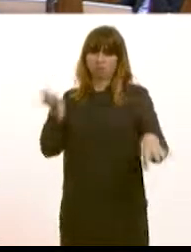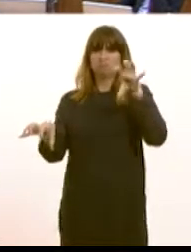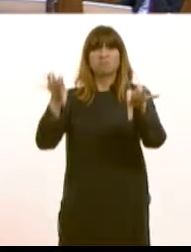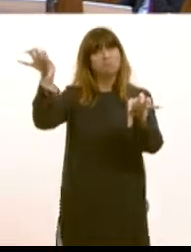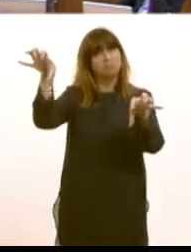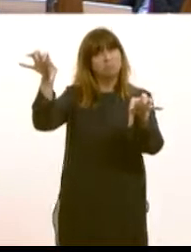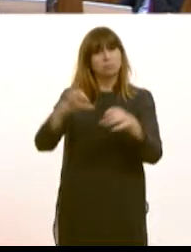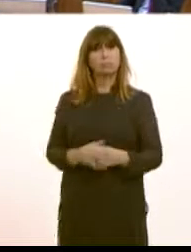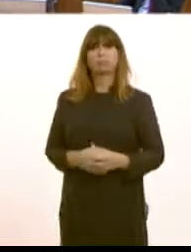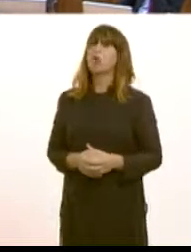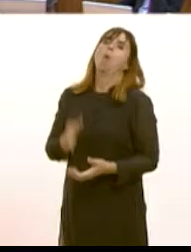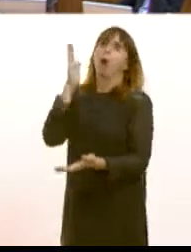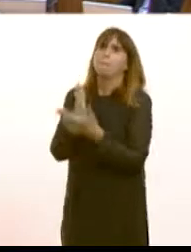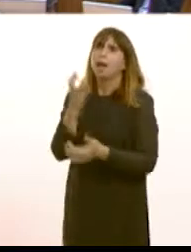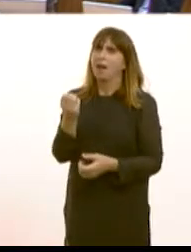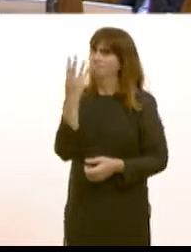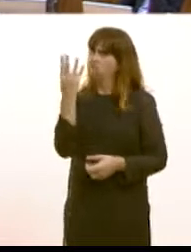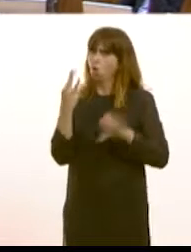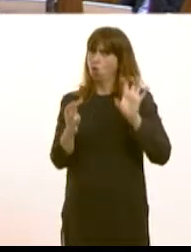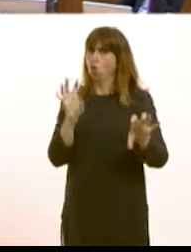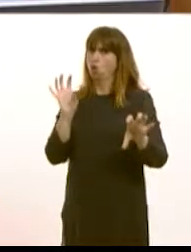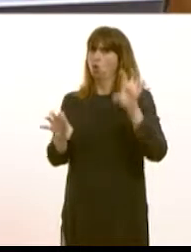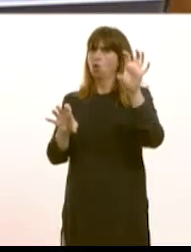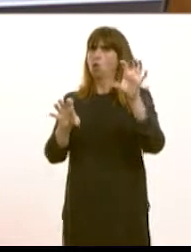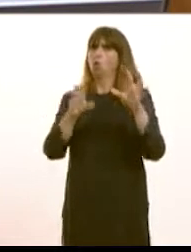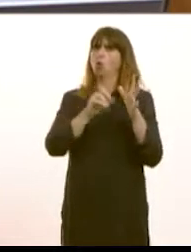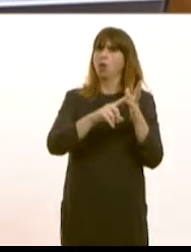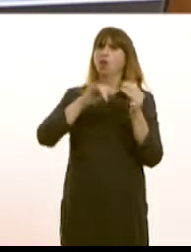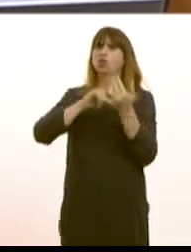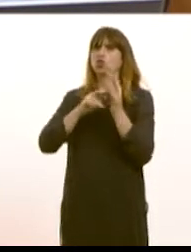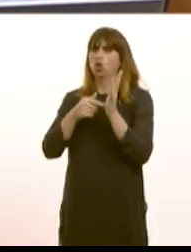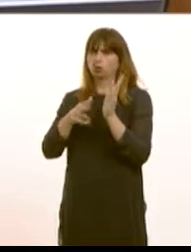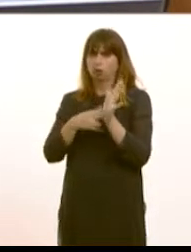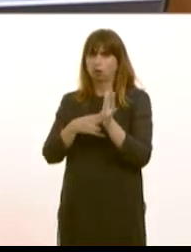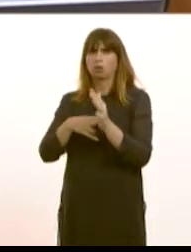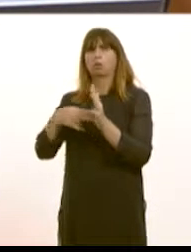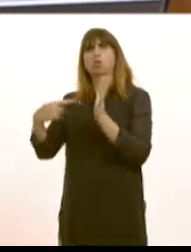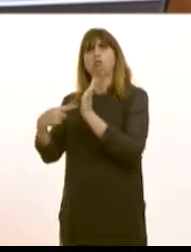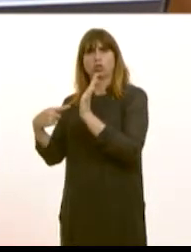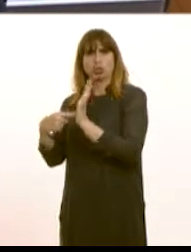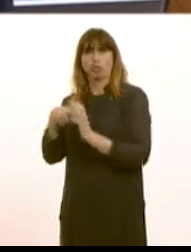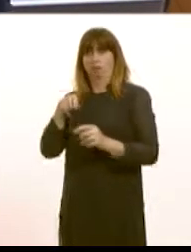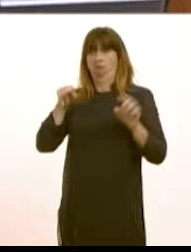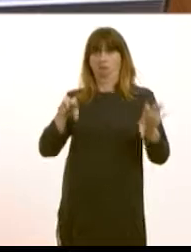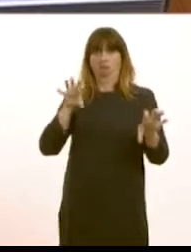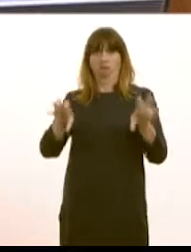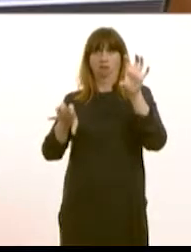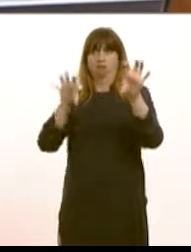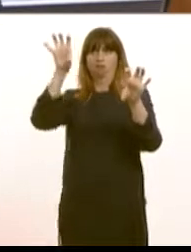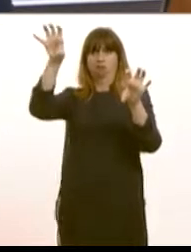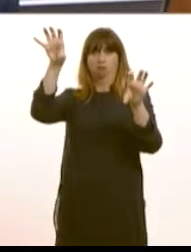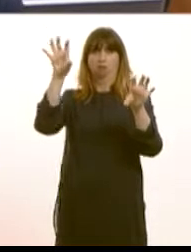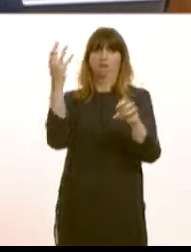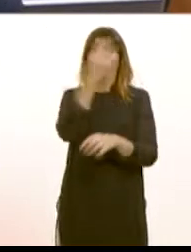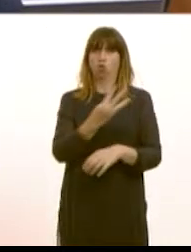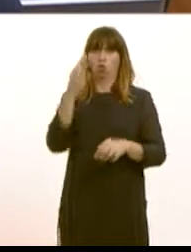Absolutely. The four major sites are hugely important. Shotan as well, of course, and Trostrae. They are operations that